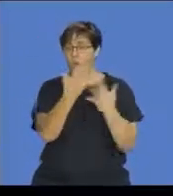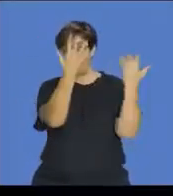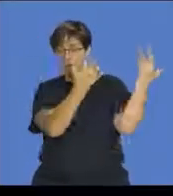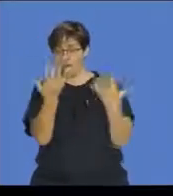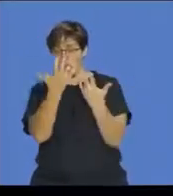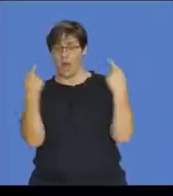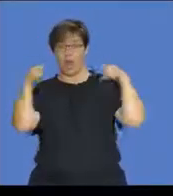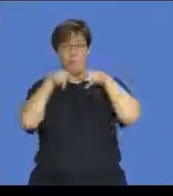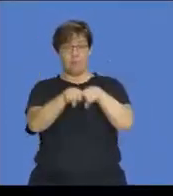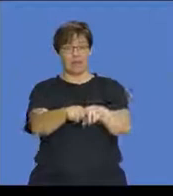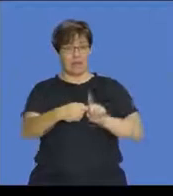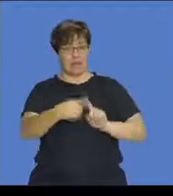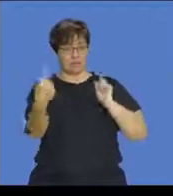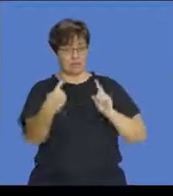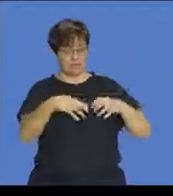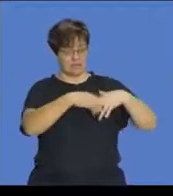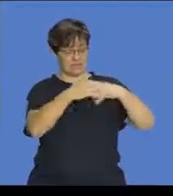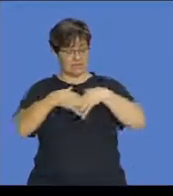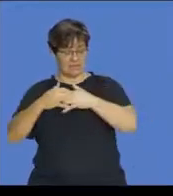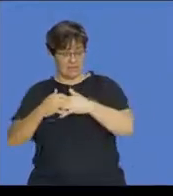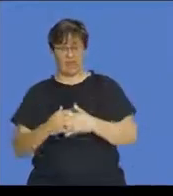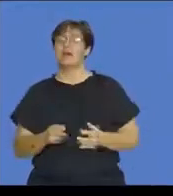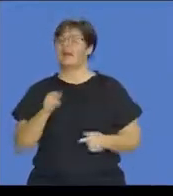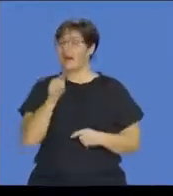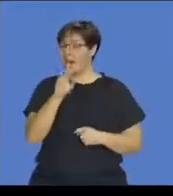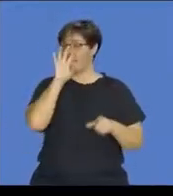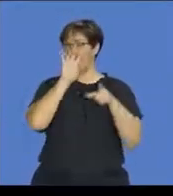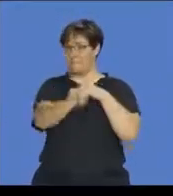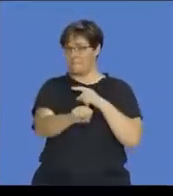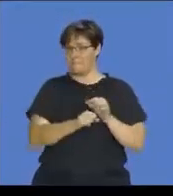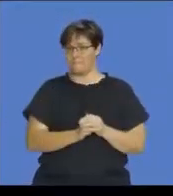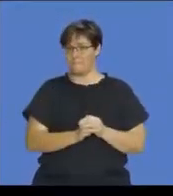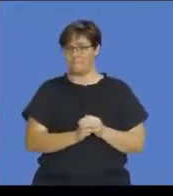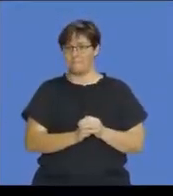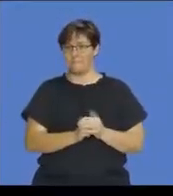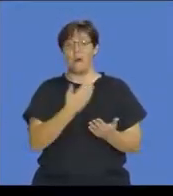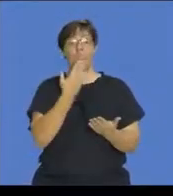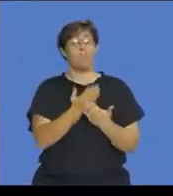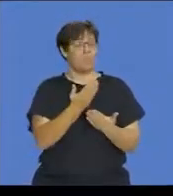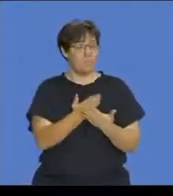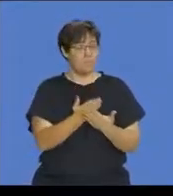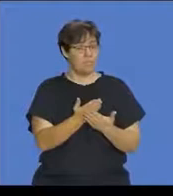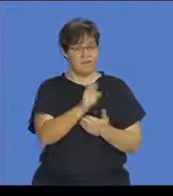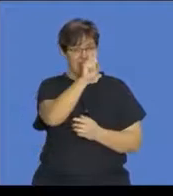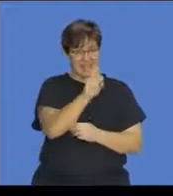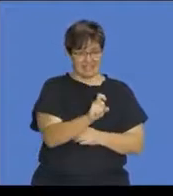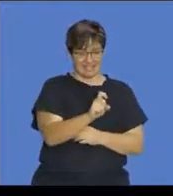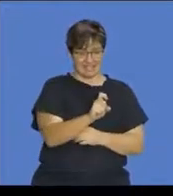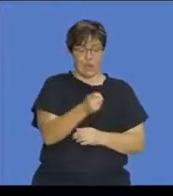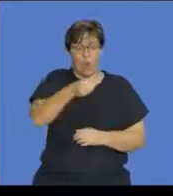mutually exclusive sets, we recognize the probability of X